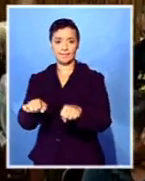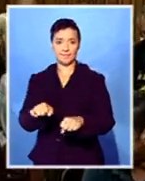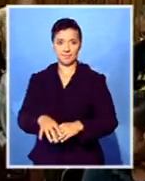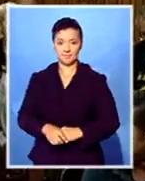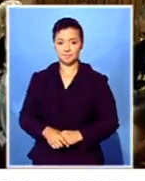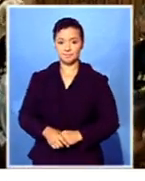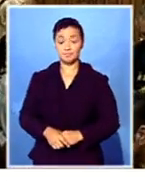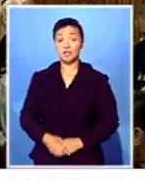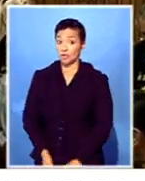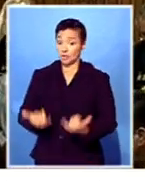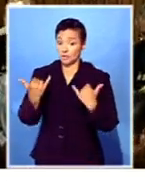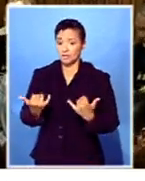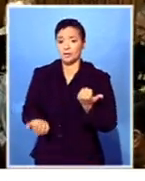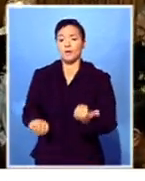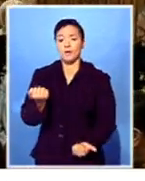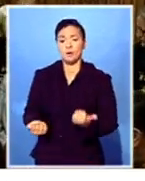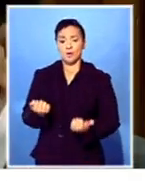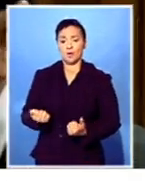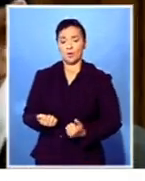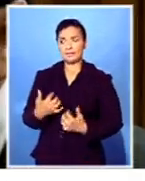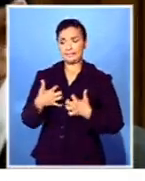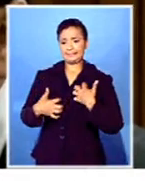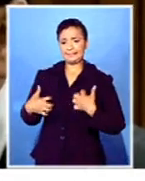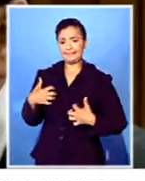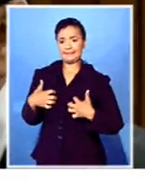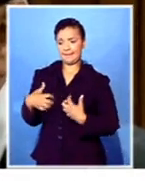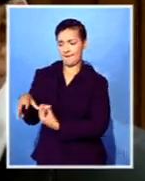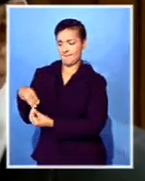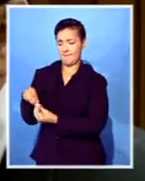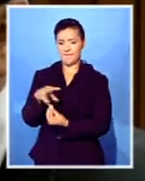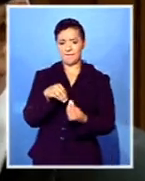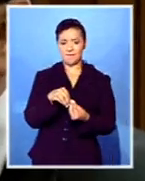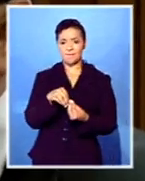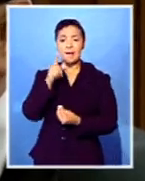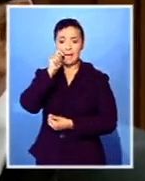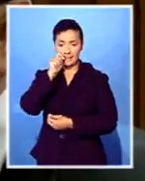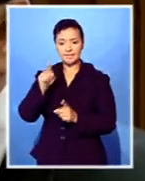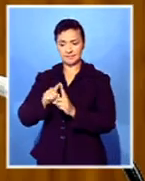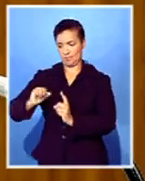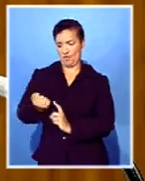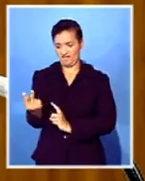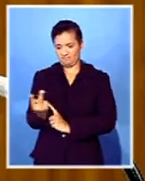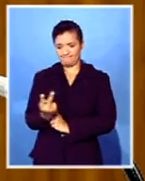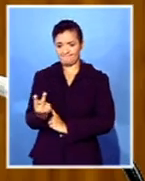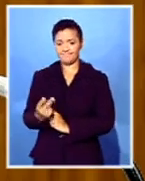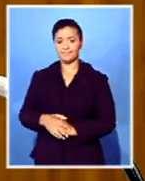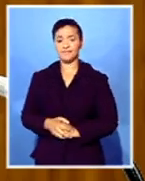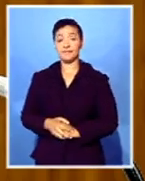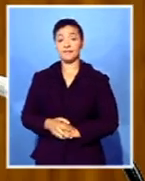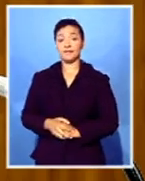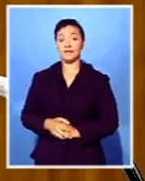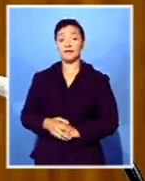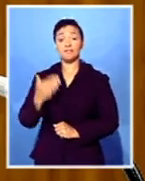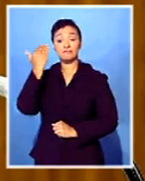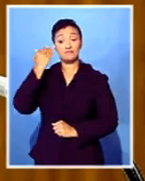An emotional day in court for both families, even before the sentences were handed down. Judge Dalen Chetty